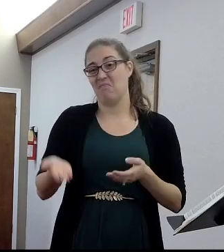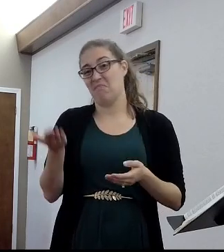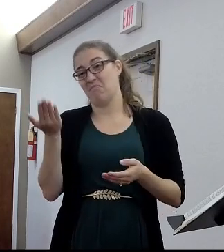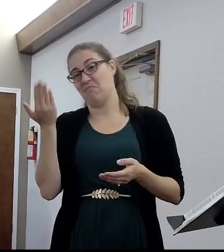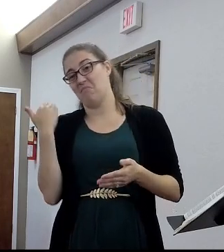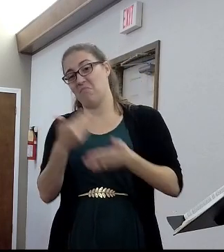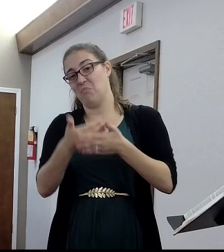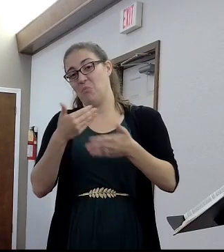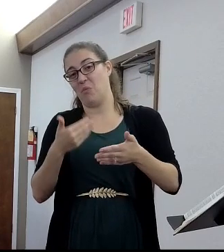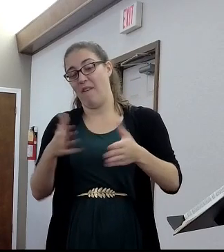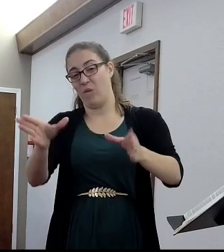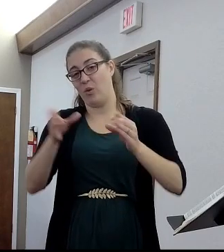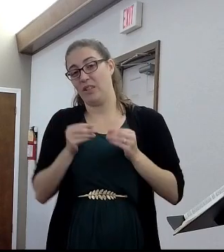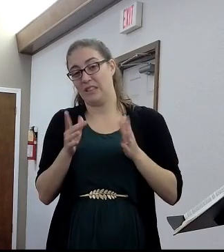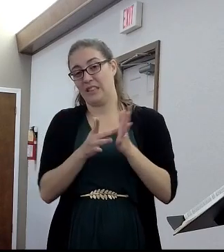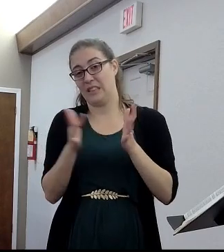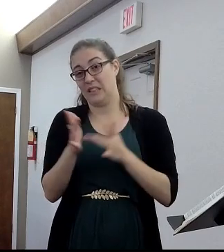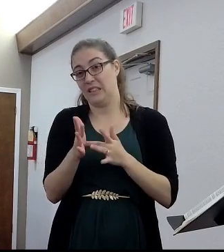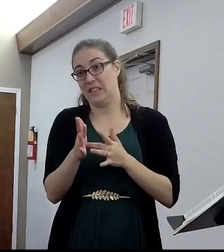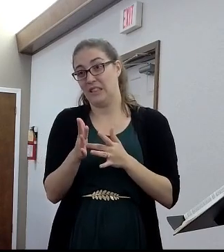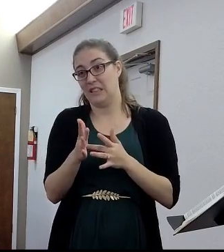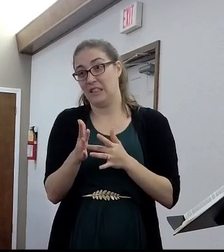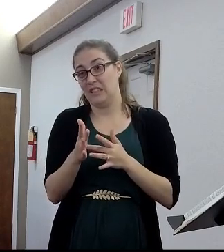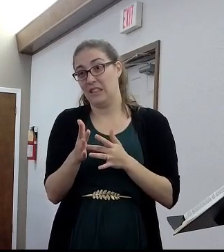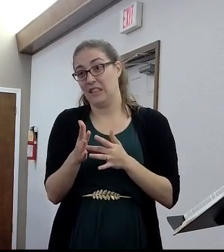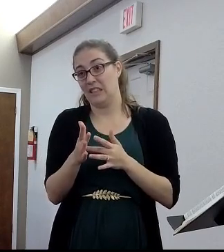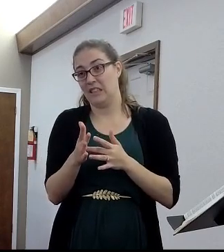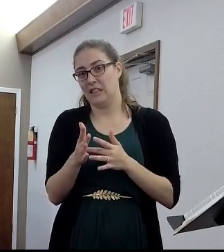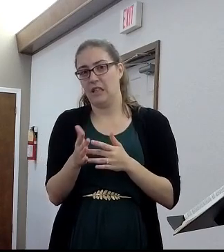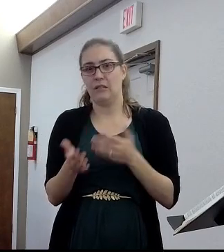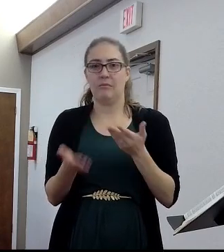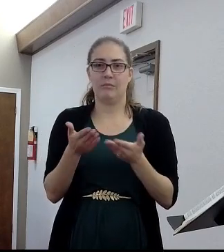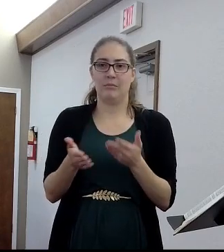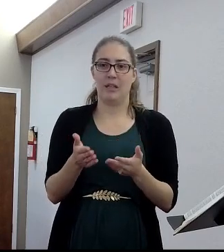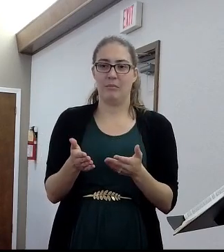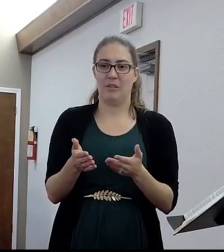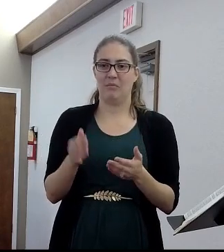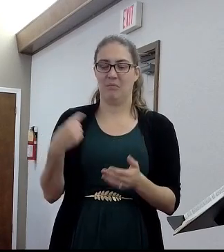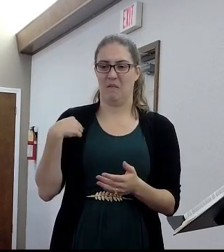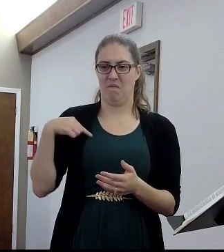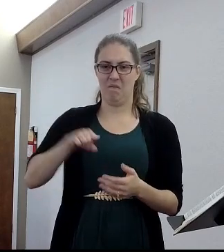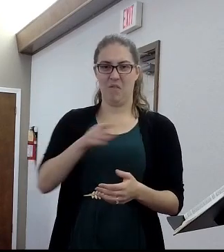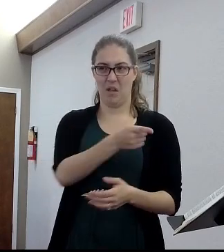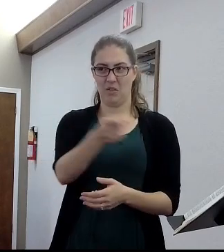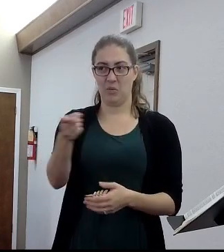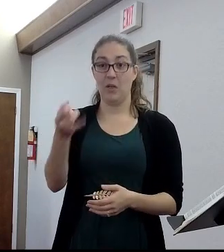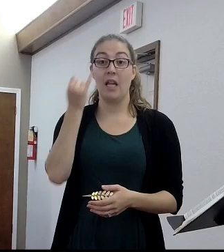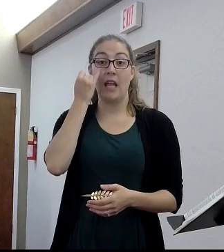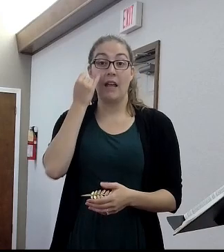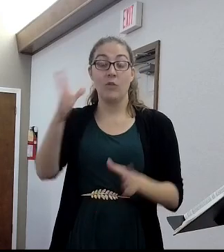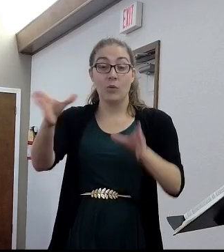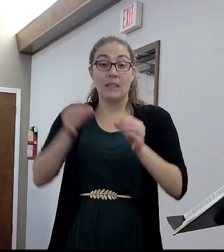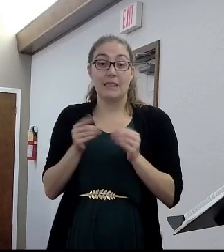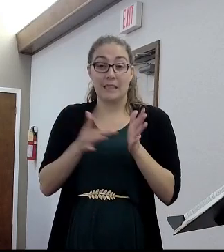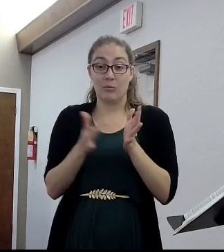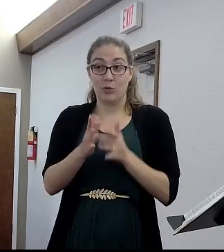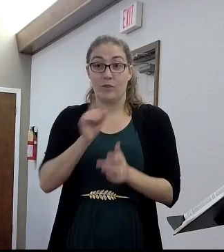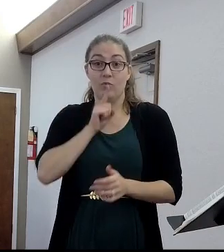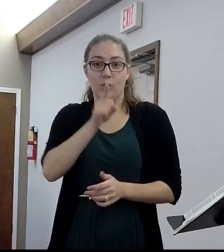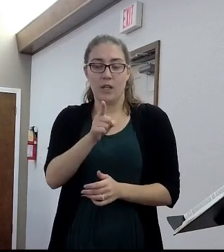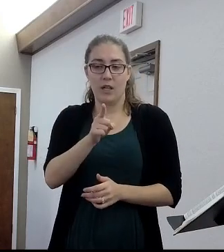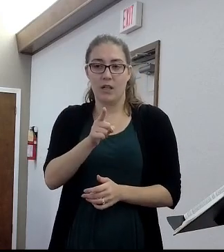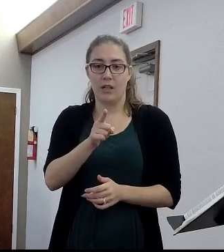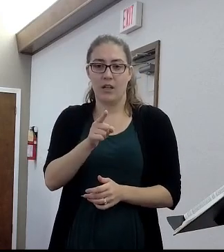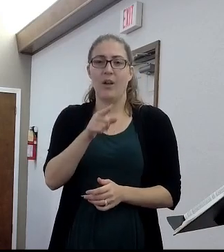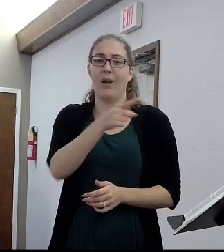before you came to Christ, which would have repulsed you. If you really have come to Christ, then you thought